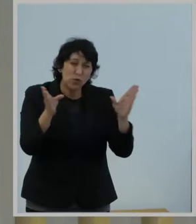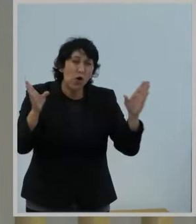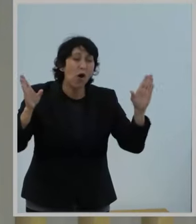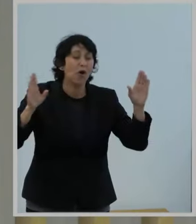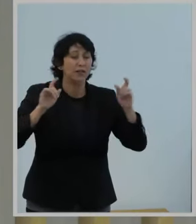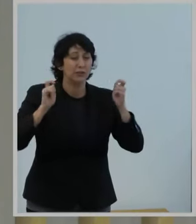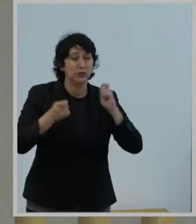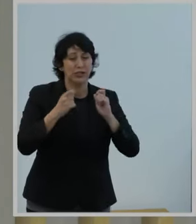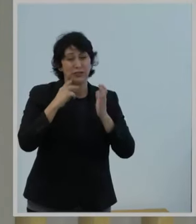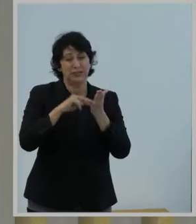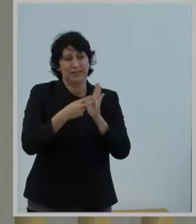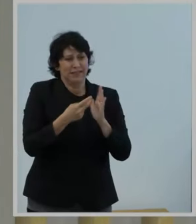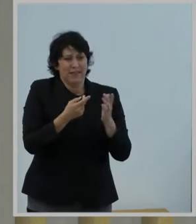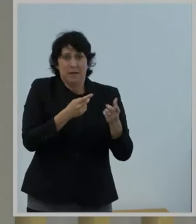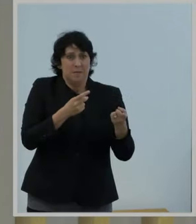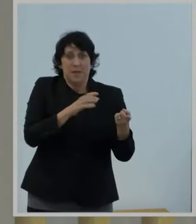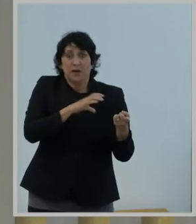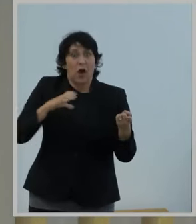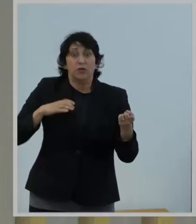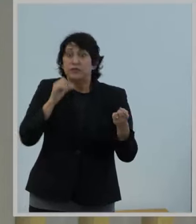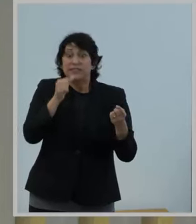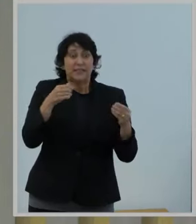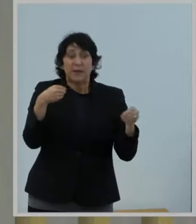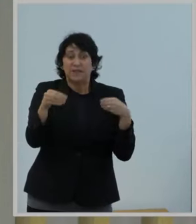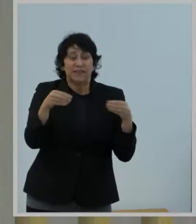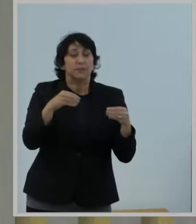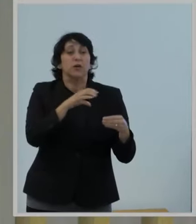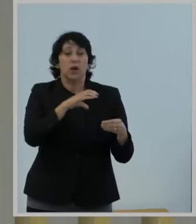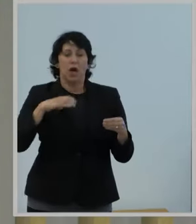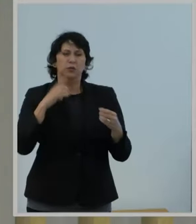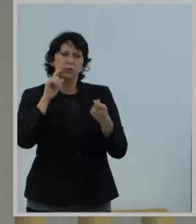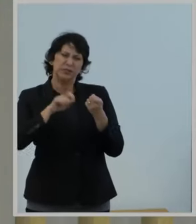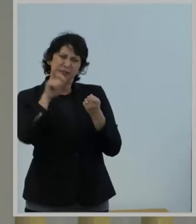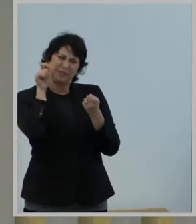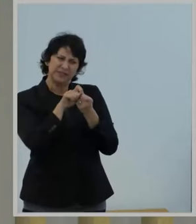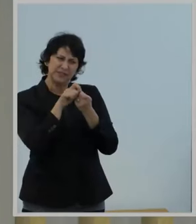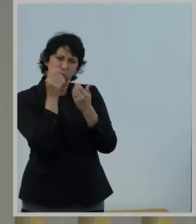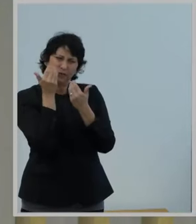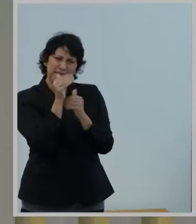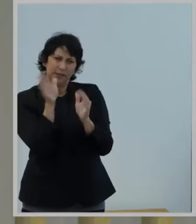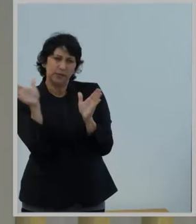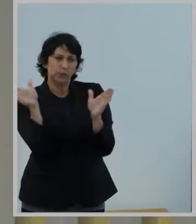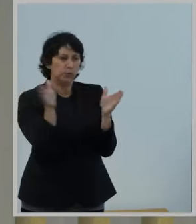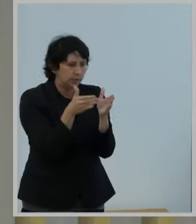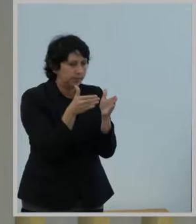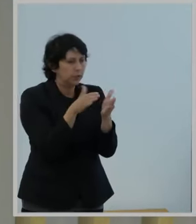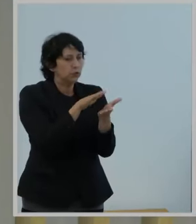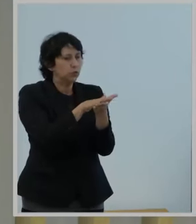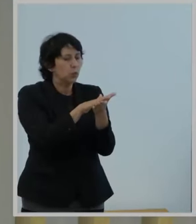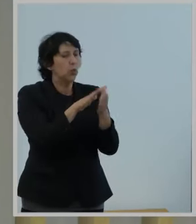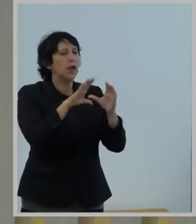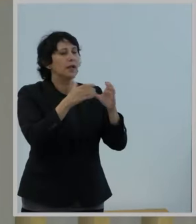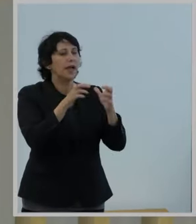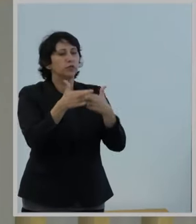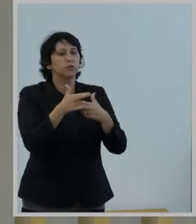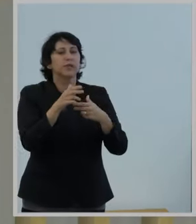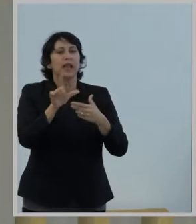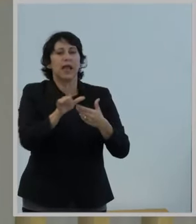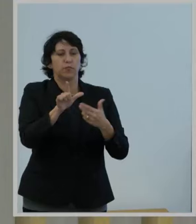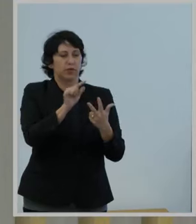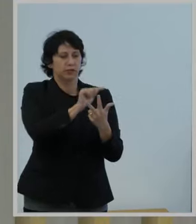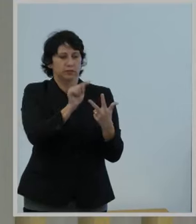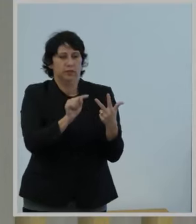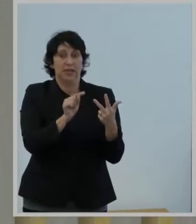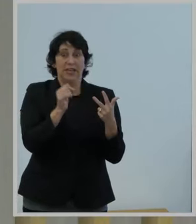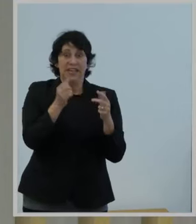Congress could have said so. Instead, it chose to specifically limit the applicability of the program to school classrooms and libraries. All